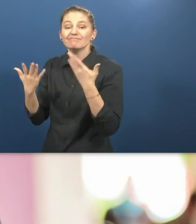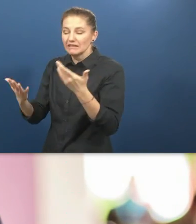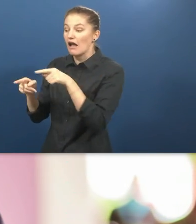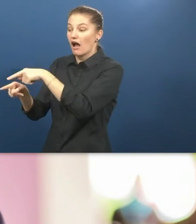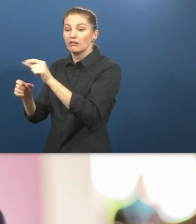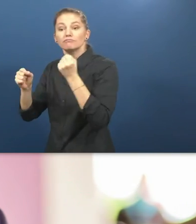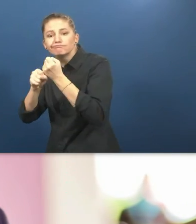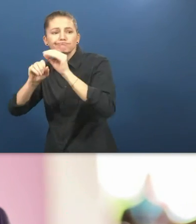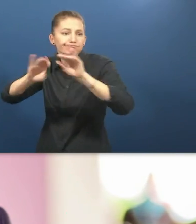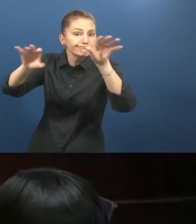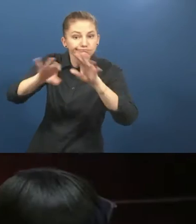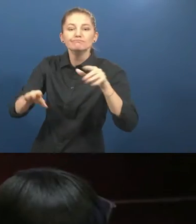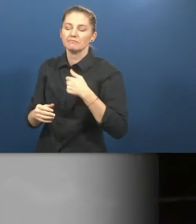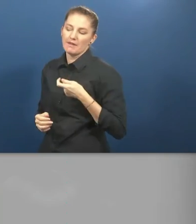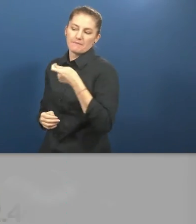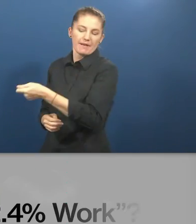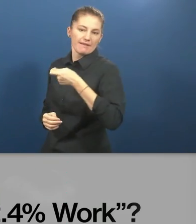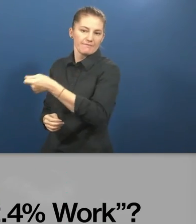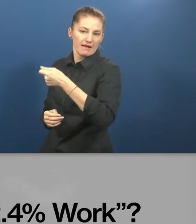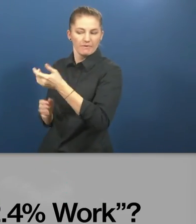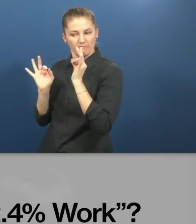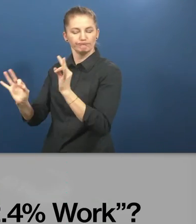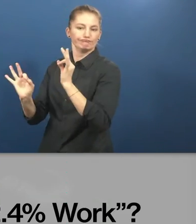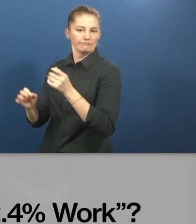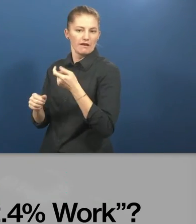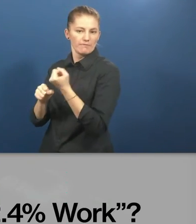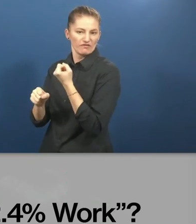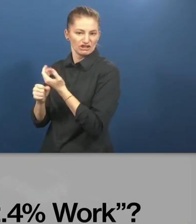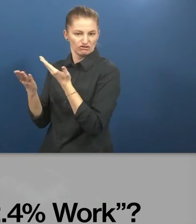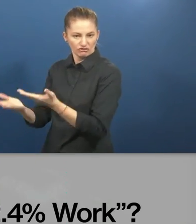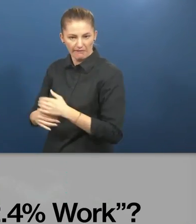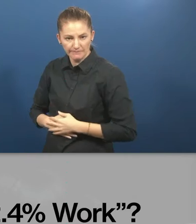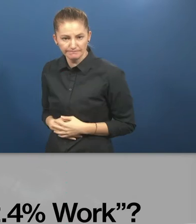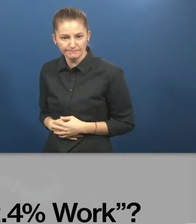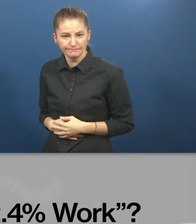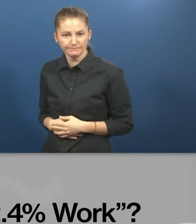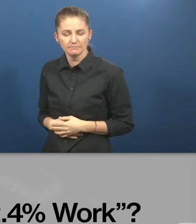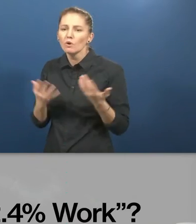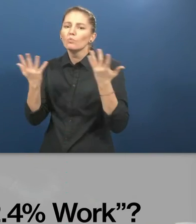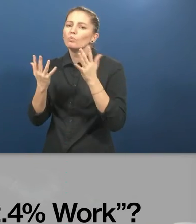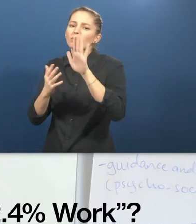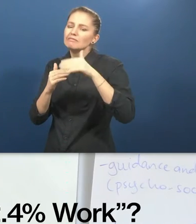professional fee for their activities. What is next for Make 12.4% Work?